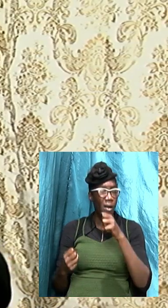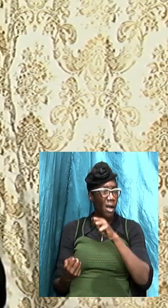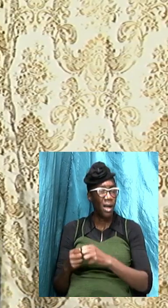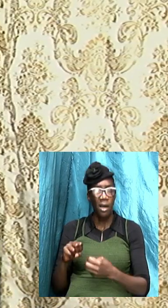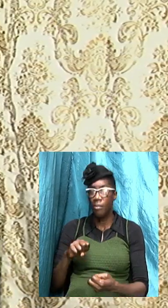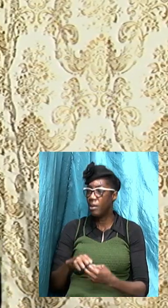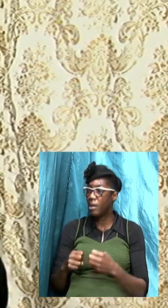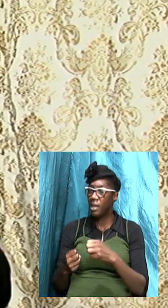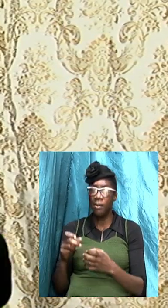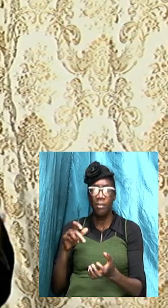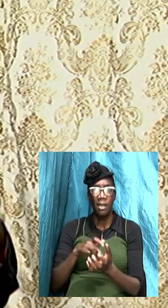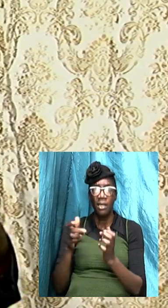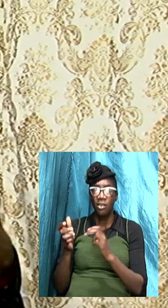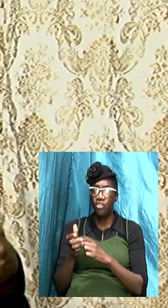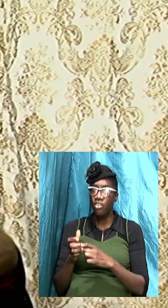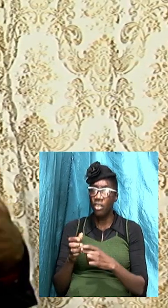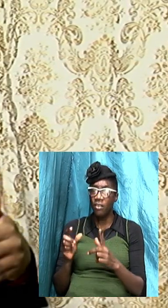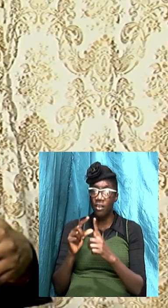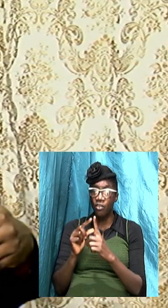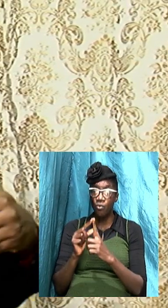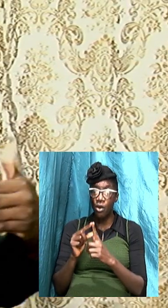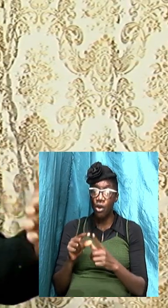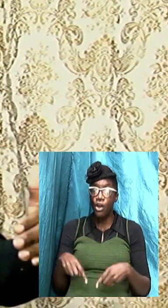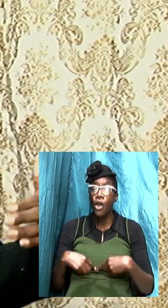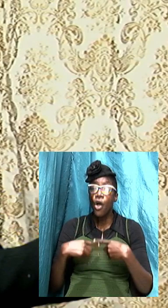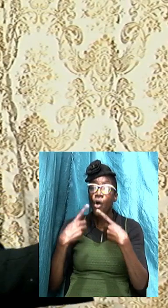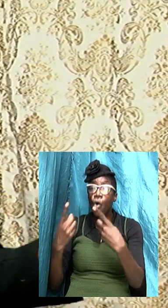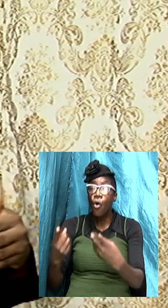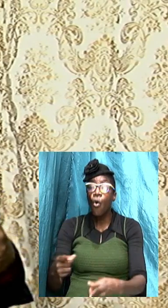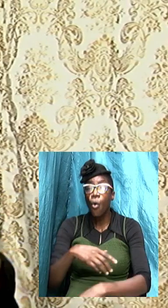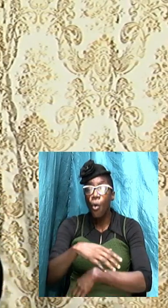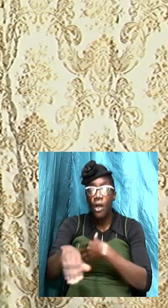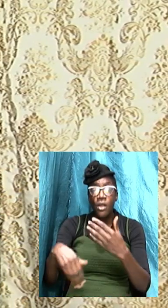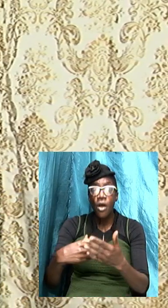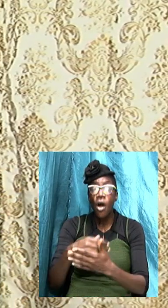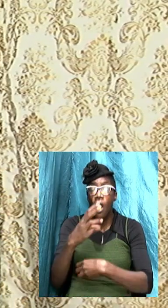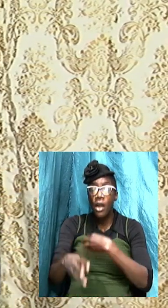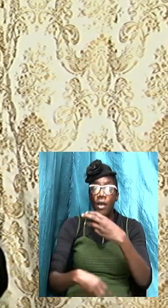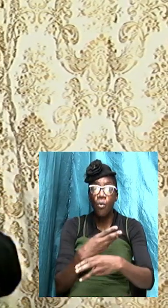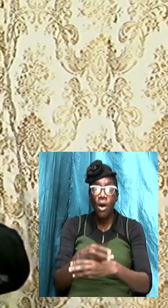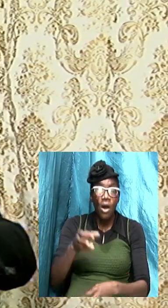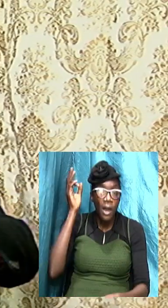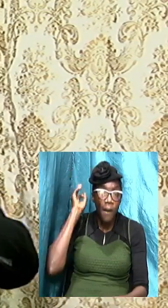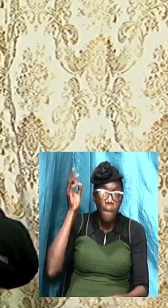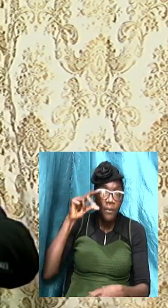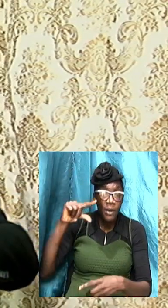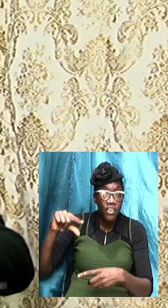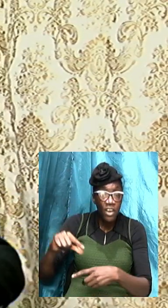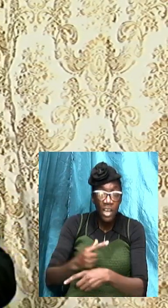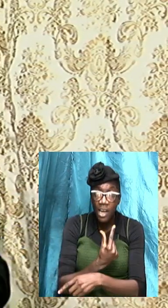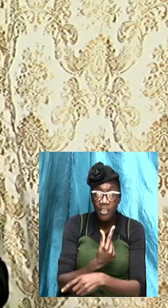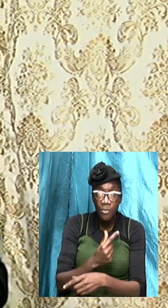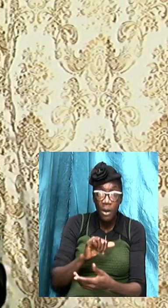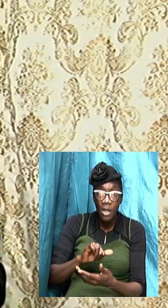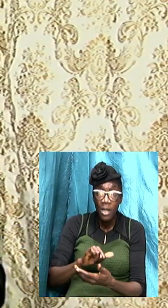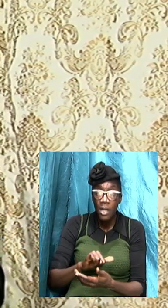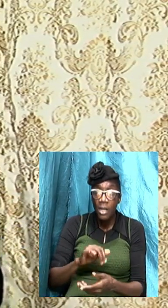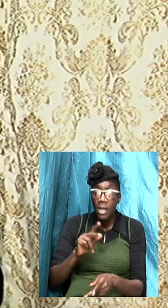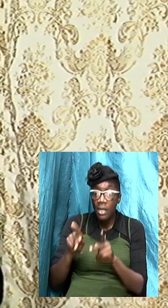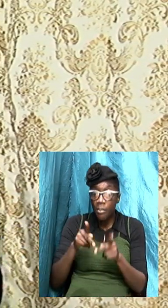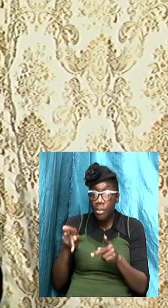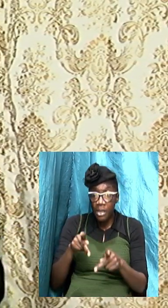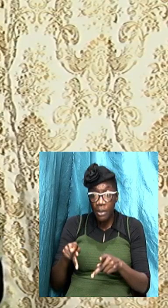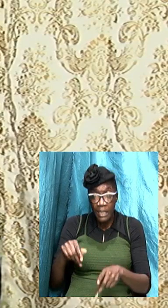Jesus word to them go he therefore into all the world and preach the gospel those folks centered at